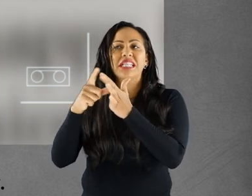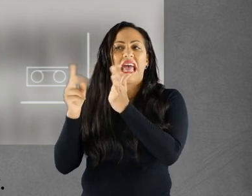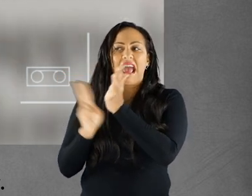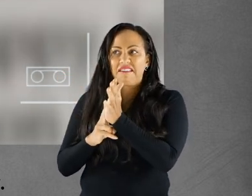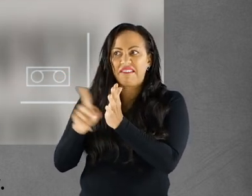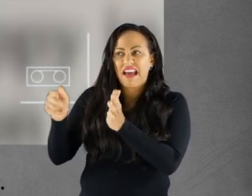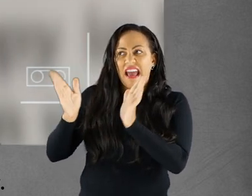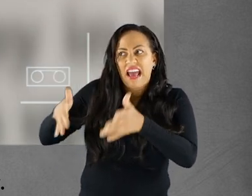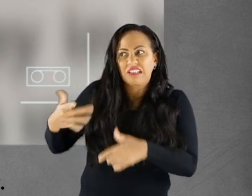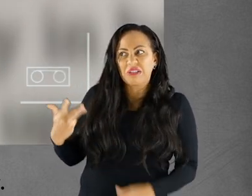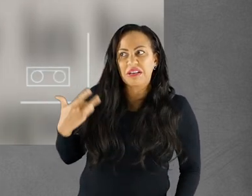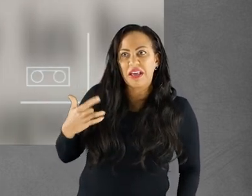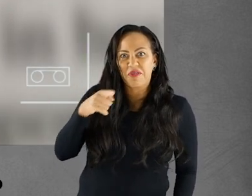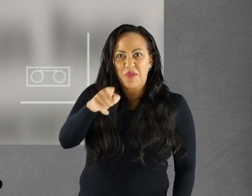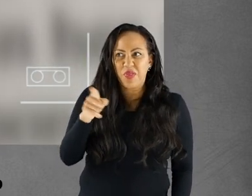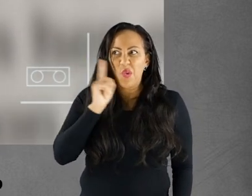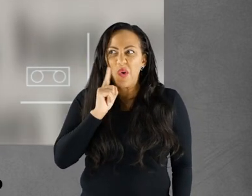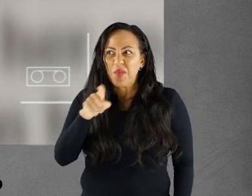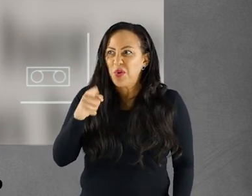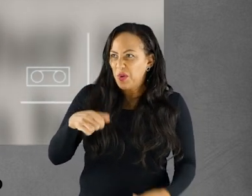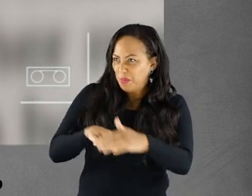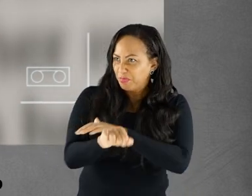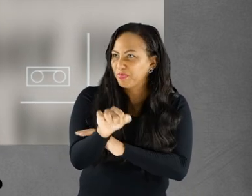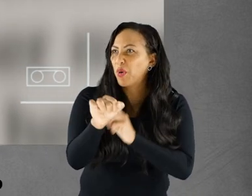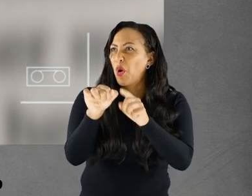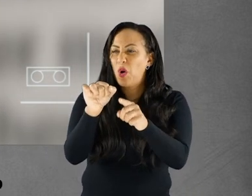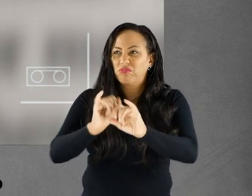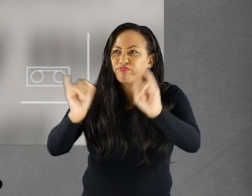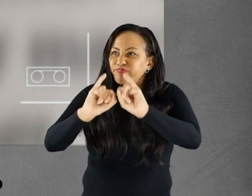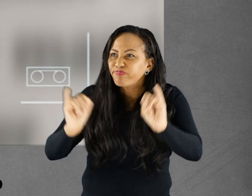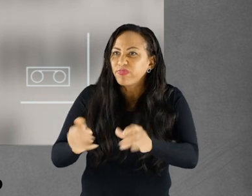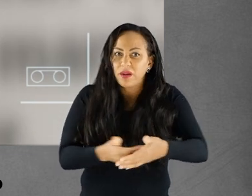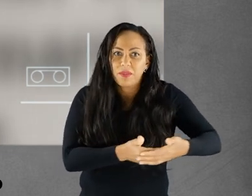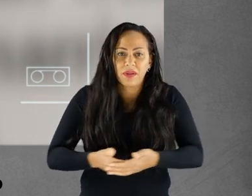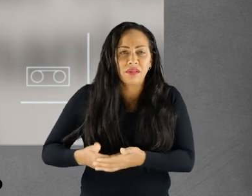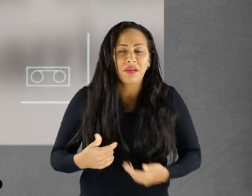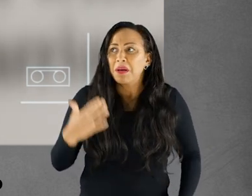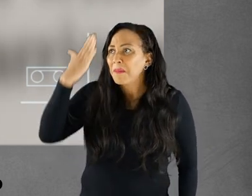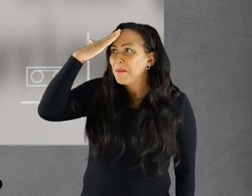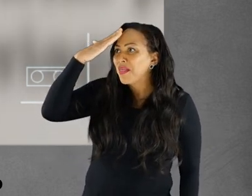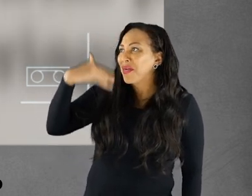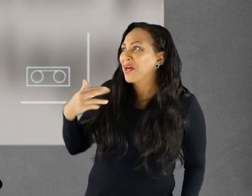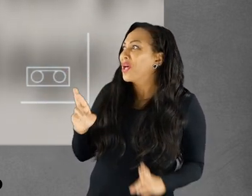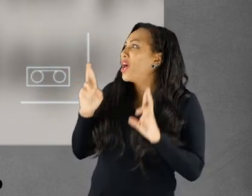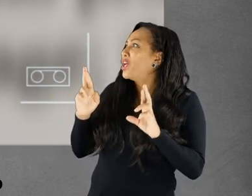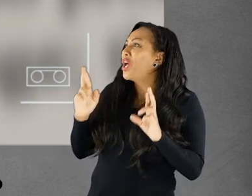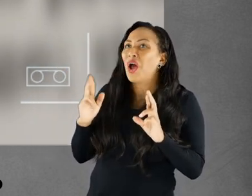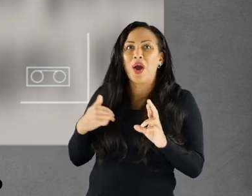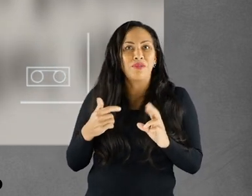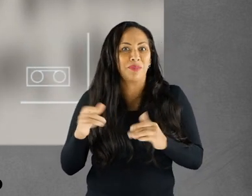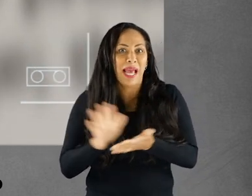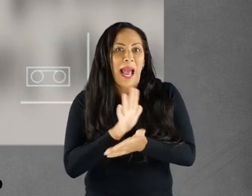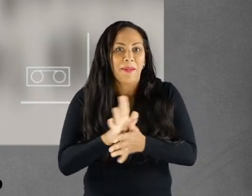unnecessary weight to the family. Our poor son, Gurdiv, will have to live with such a woman who produces such alien-like children.